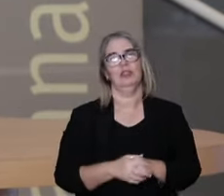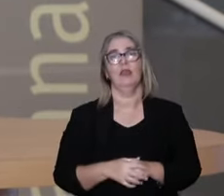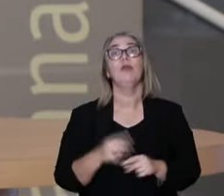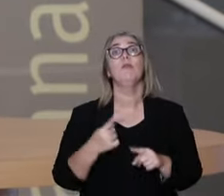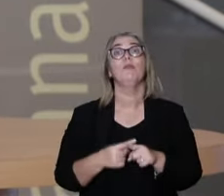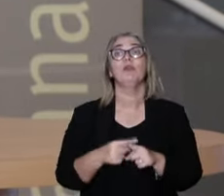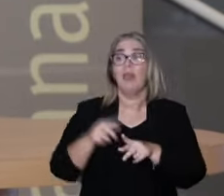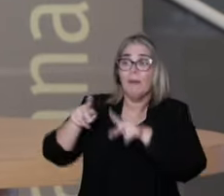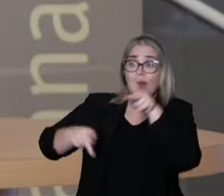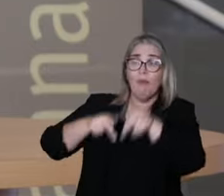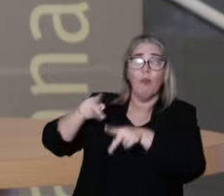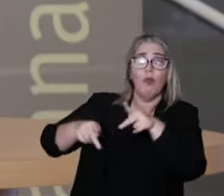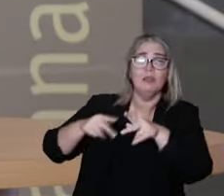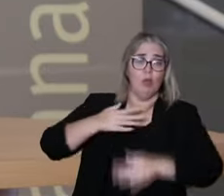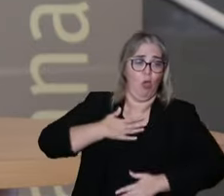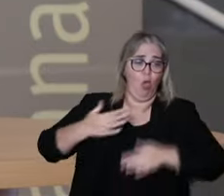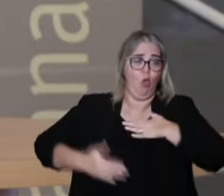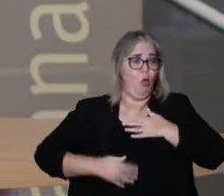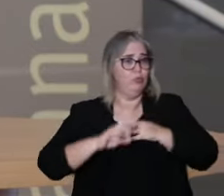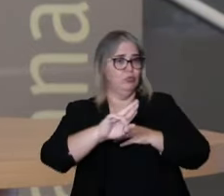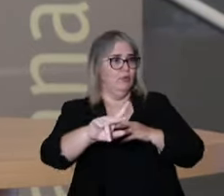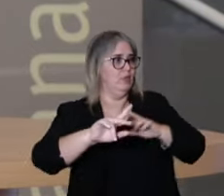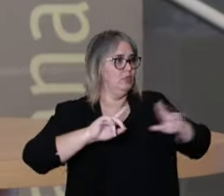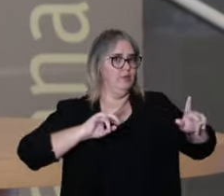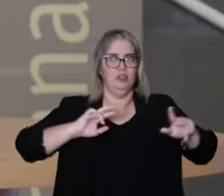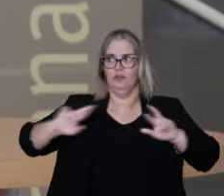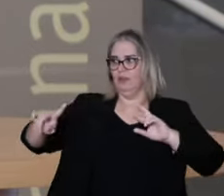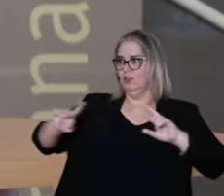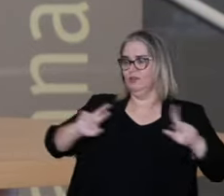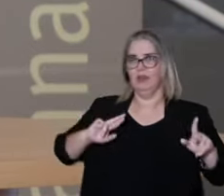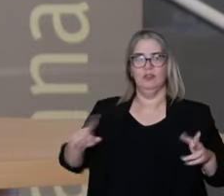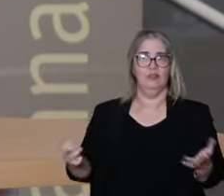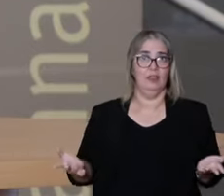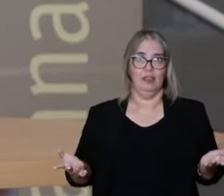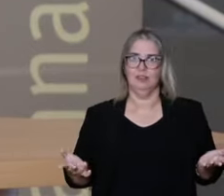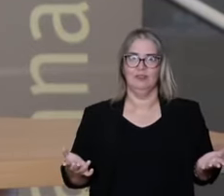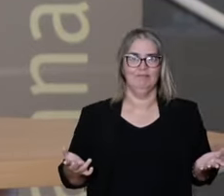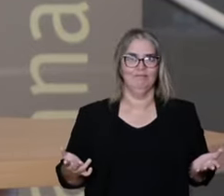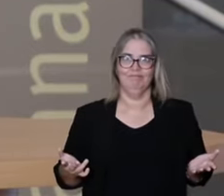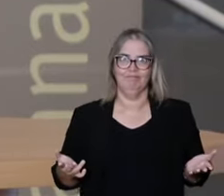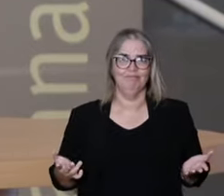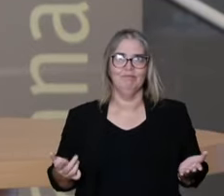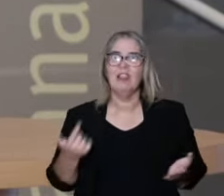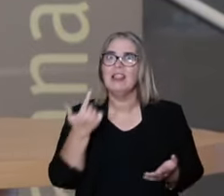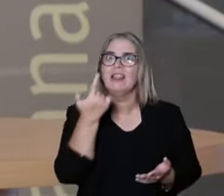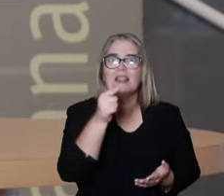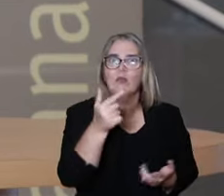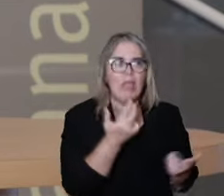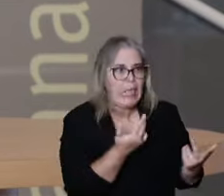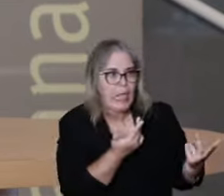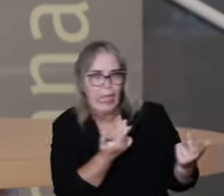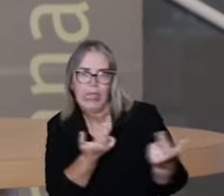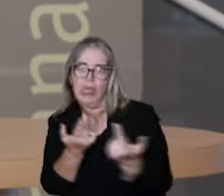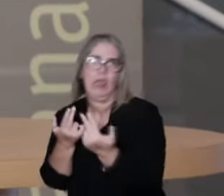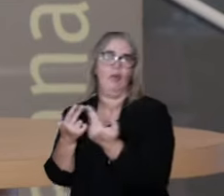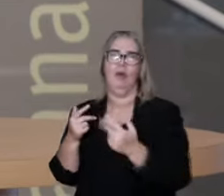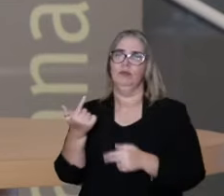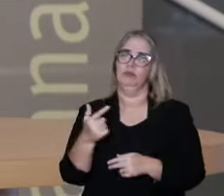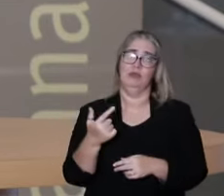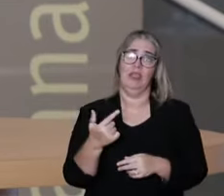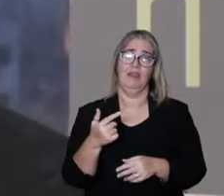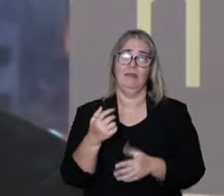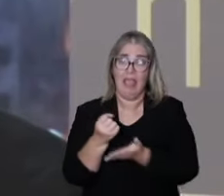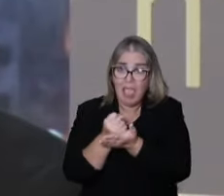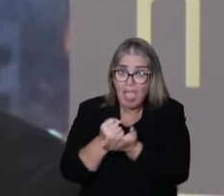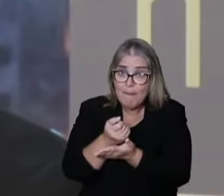studies for everything. Because when we look at this, when you put all of them together through a decade, we see